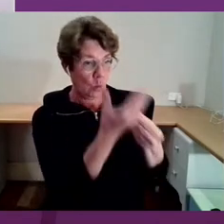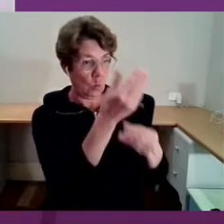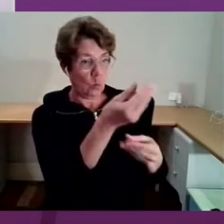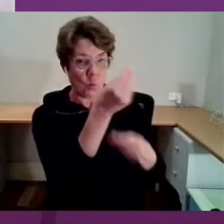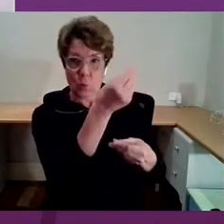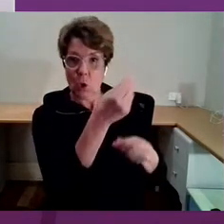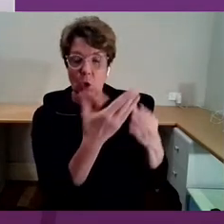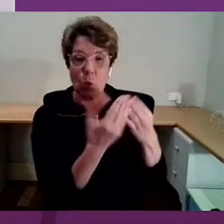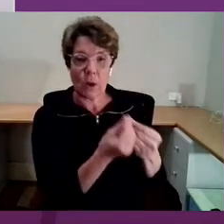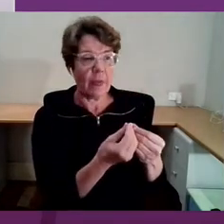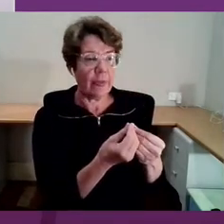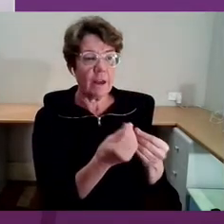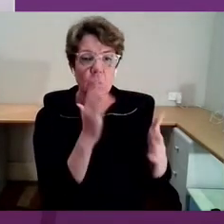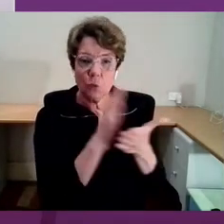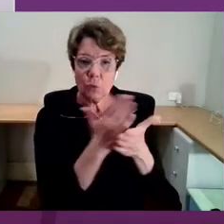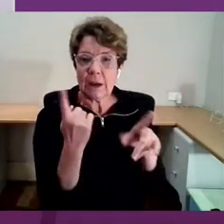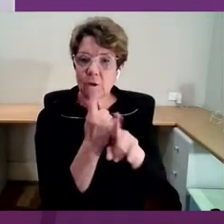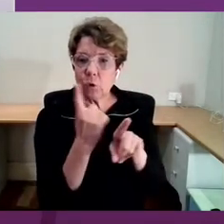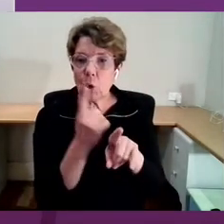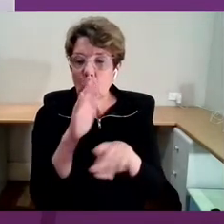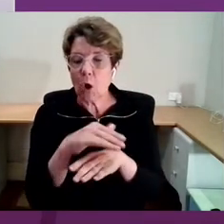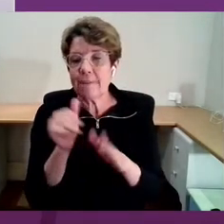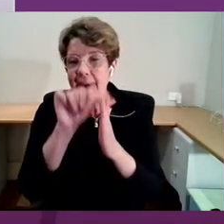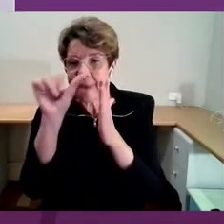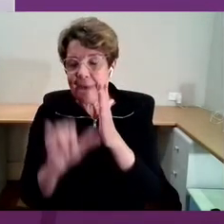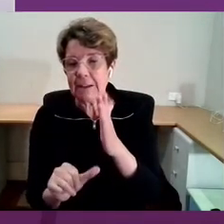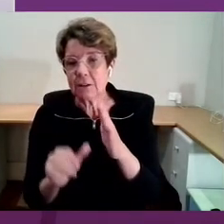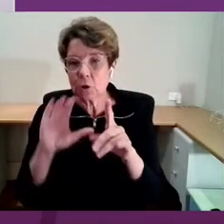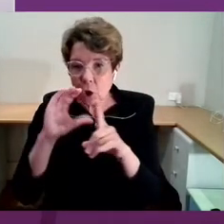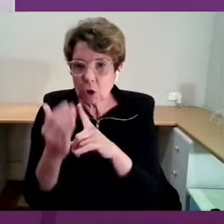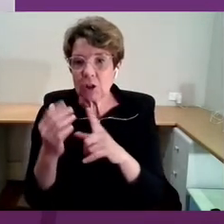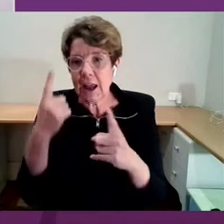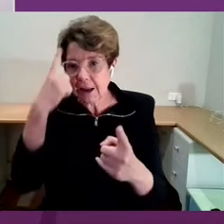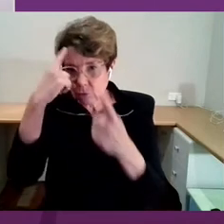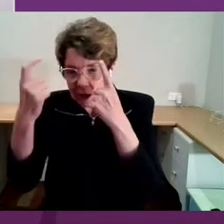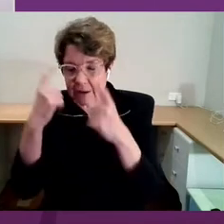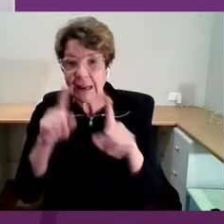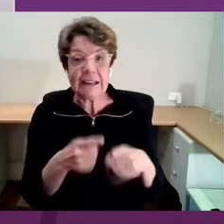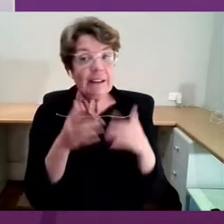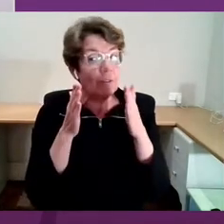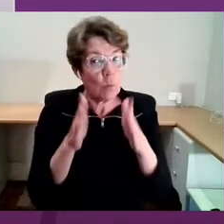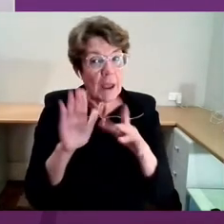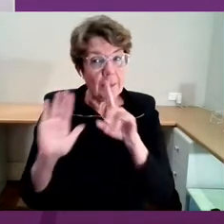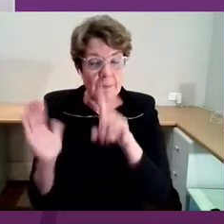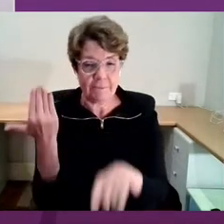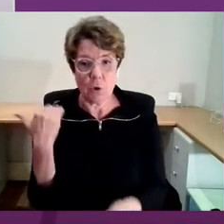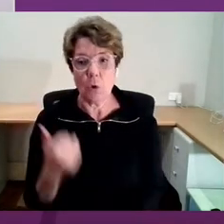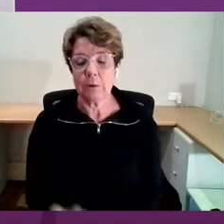arts, culture and creativity in quite a different way, and particularly when it comes to policy development.